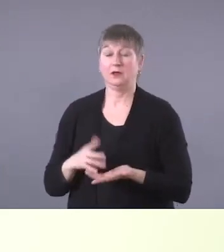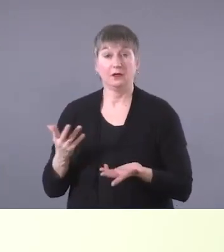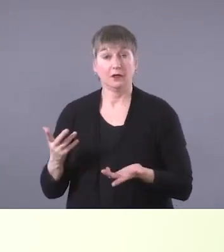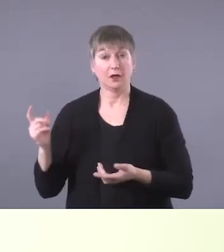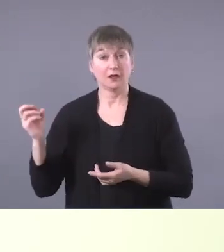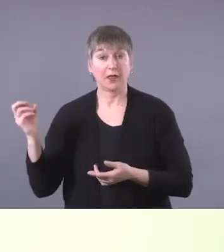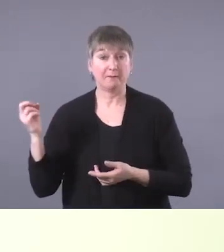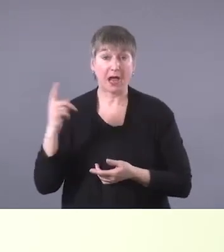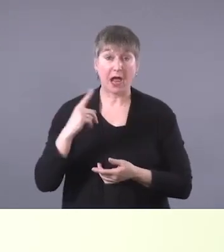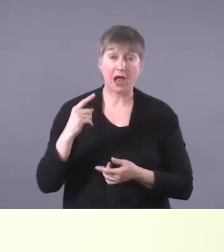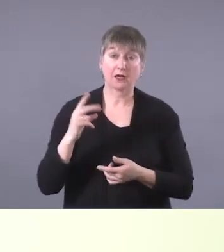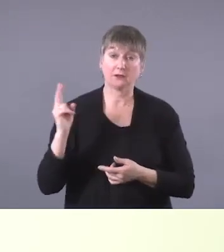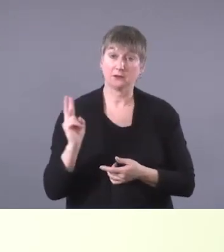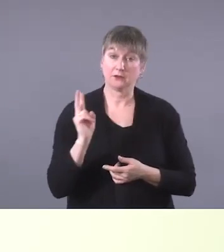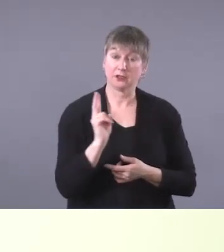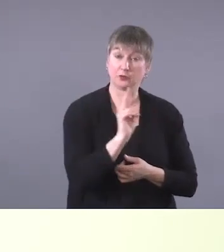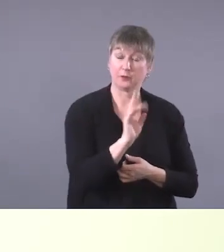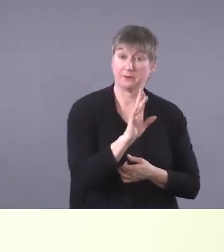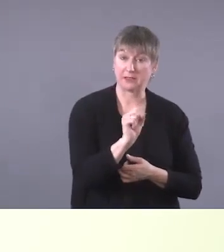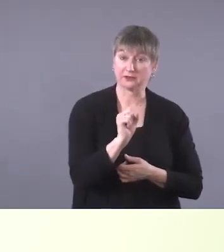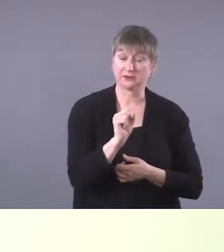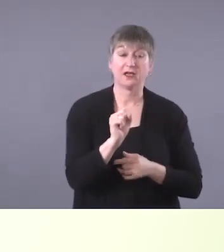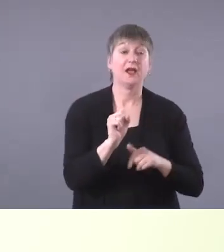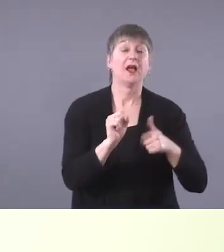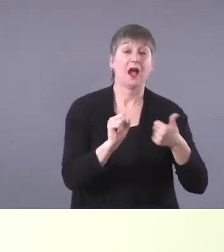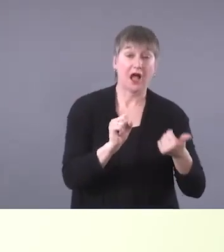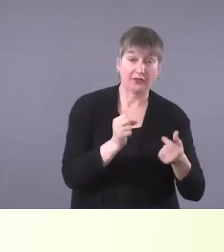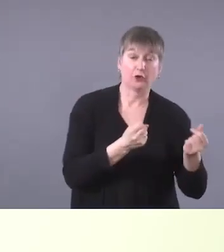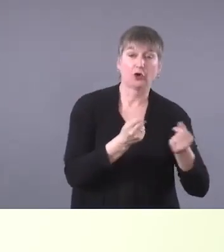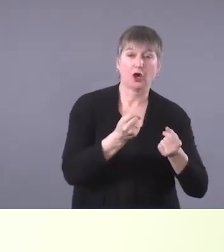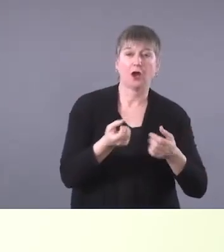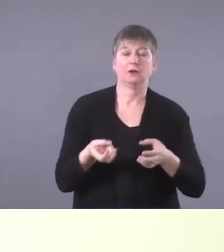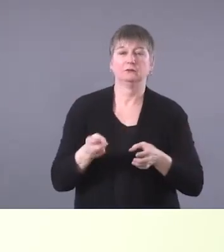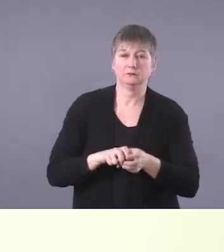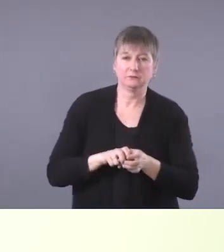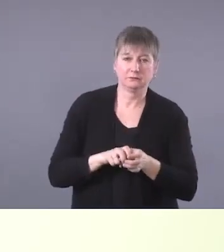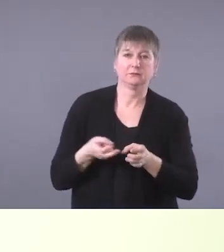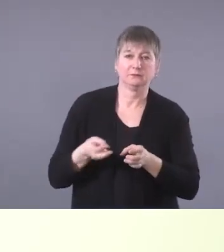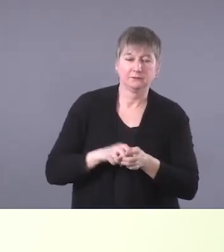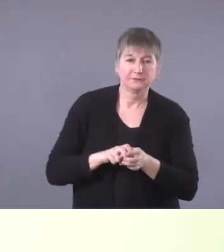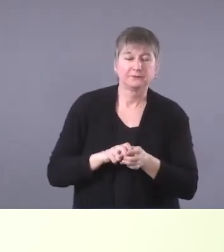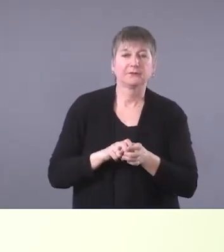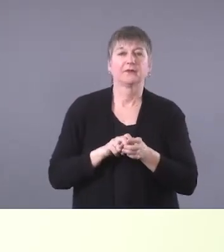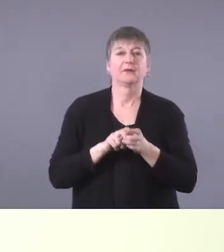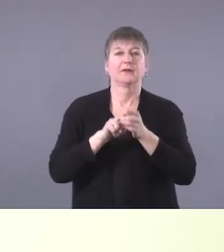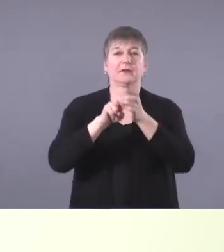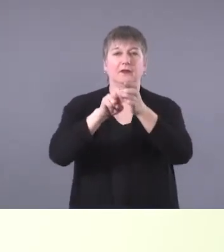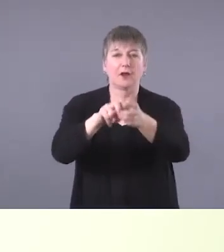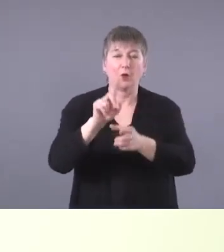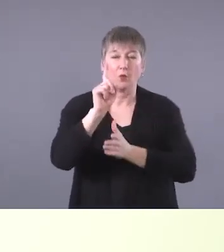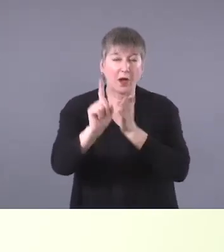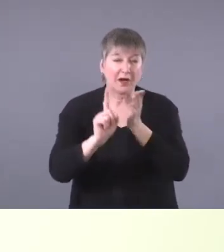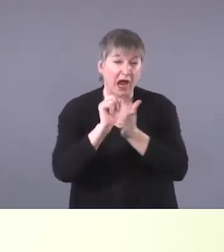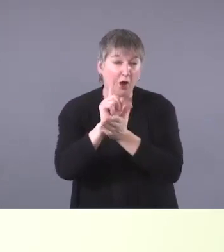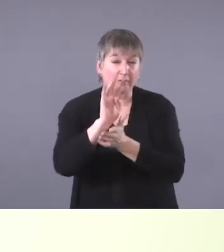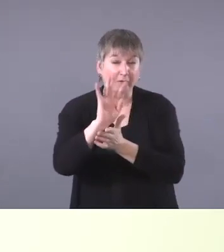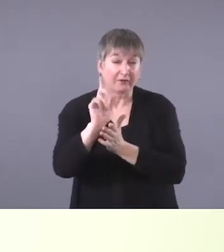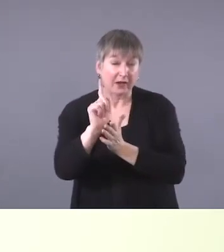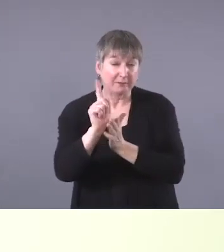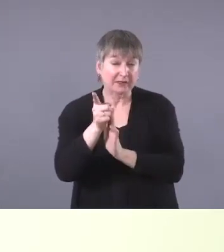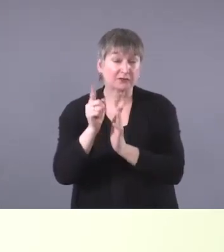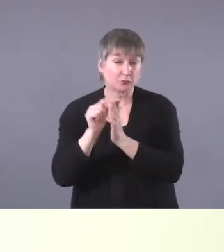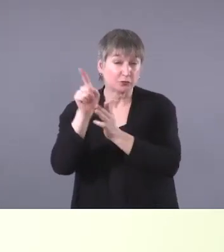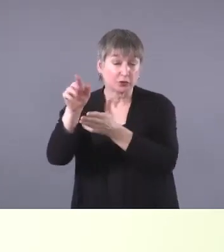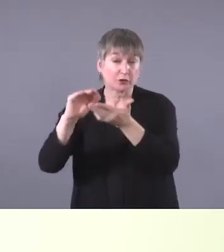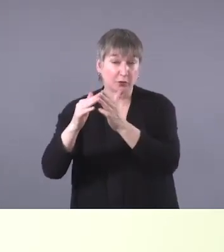station and get picked up by another vehicle to travel approximately an hour and 45 minutes to your community, which